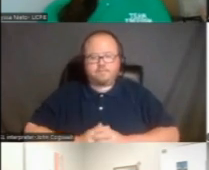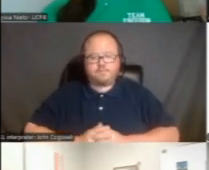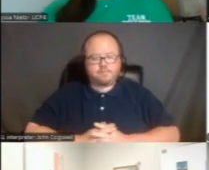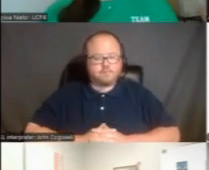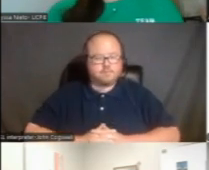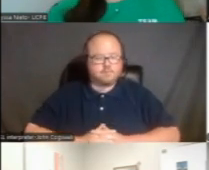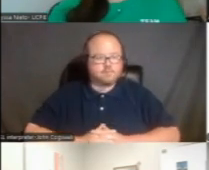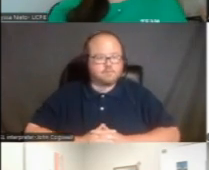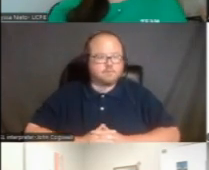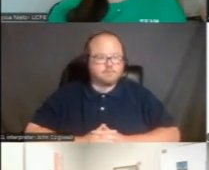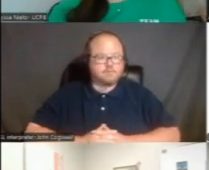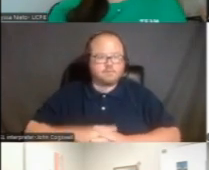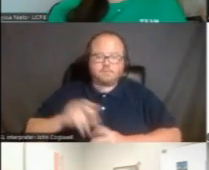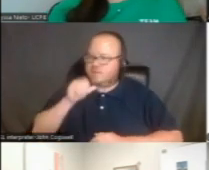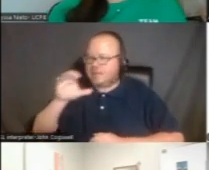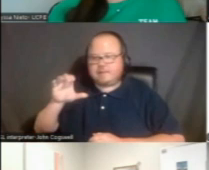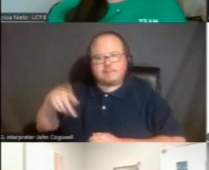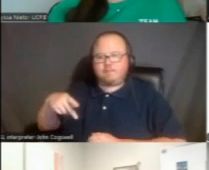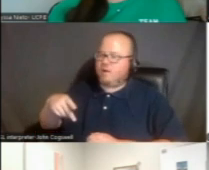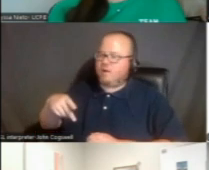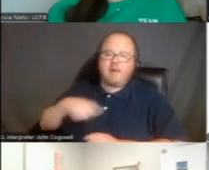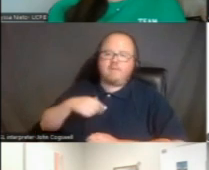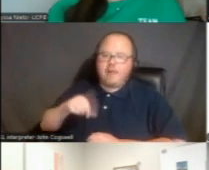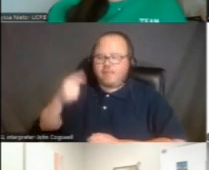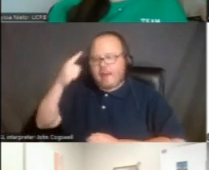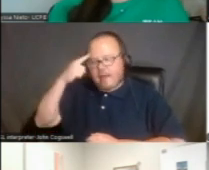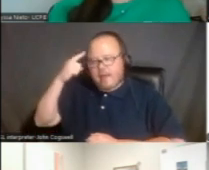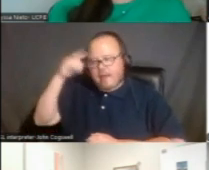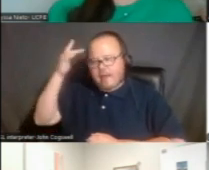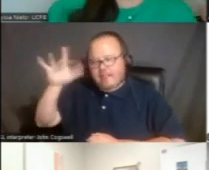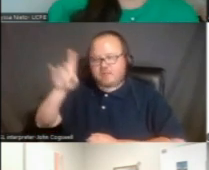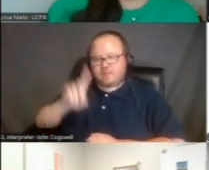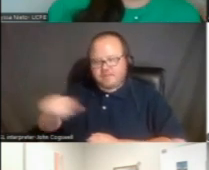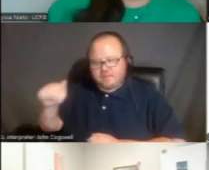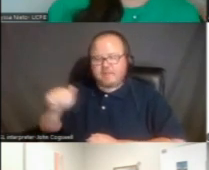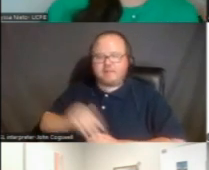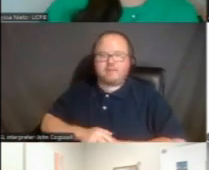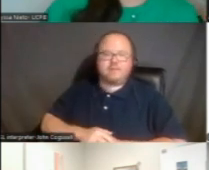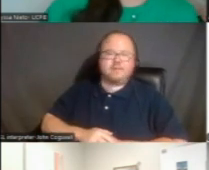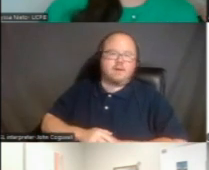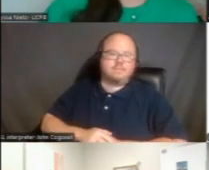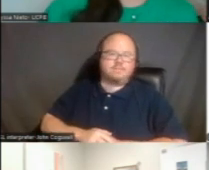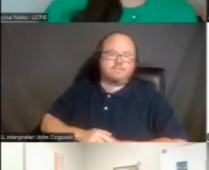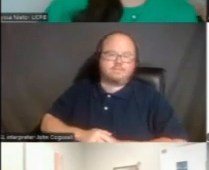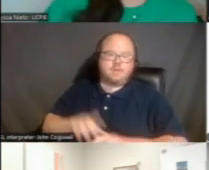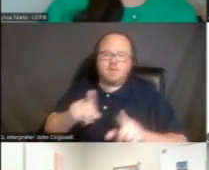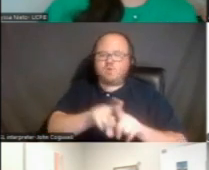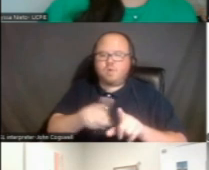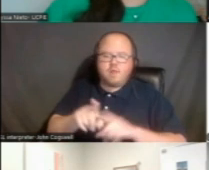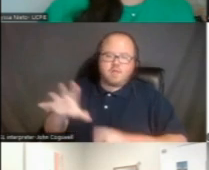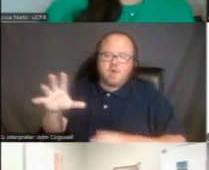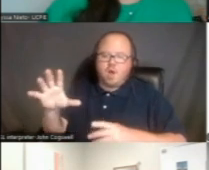No, it's not just cerebral palsy. So it's other intellectual, um, disabilities, um, as well as